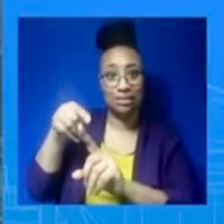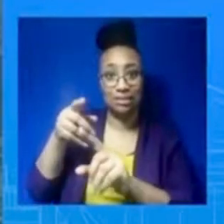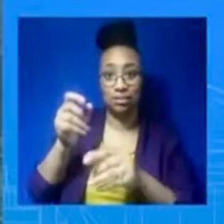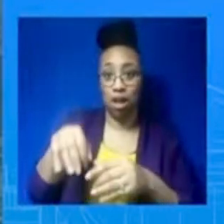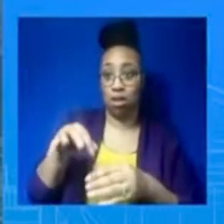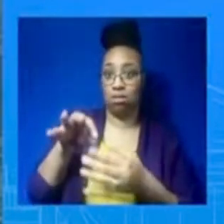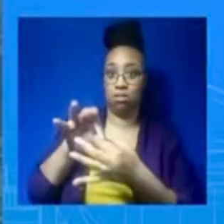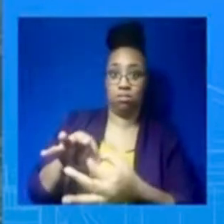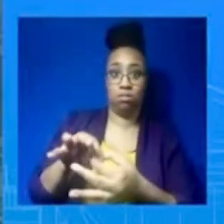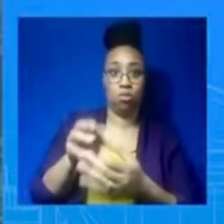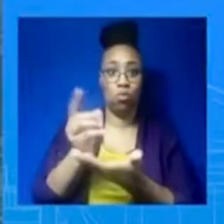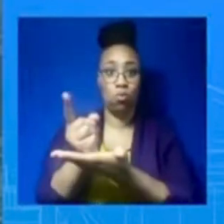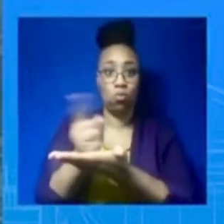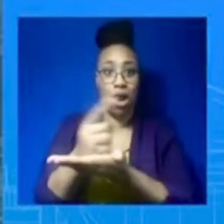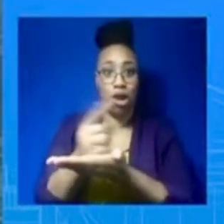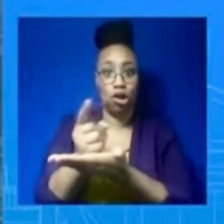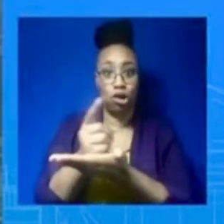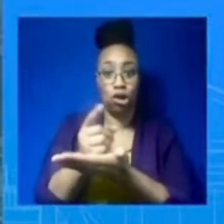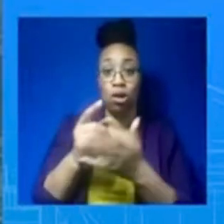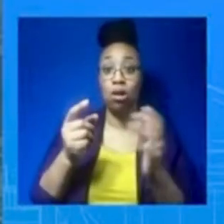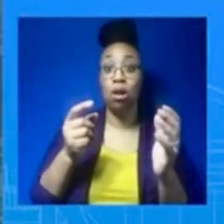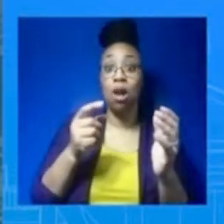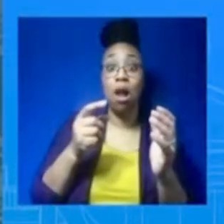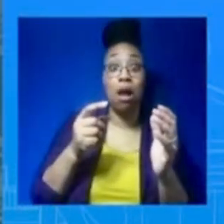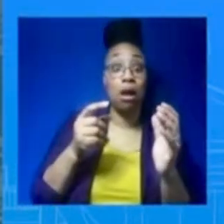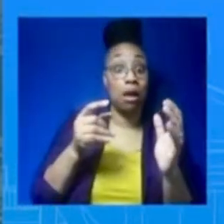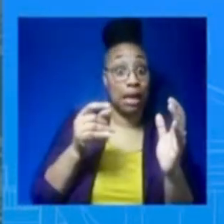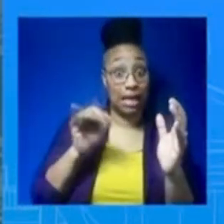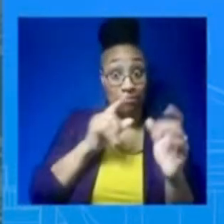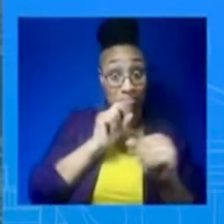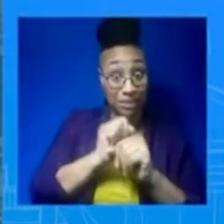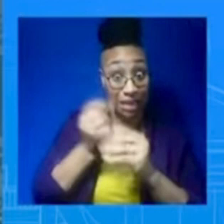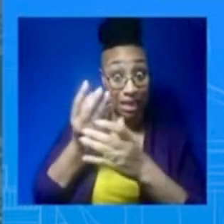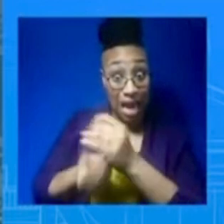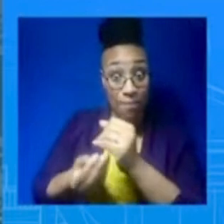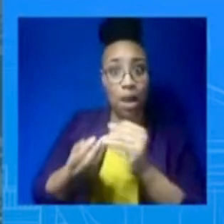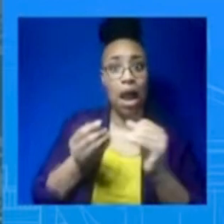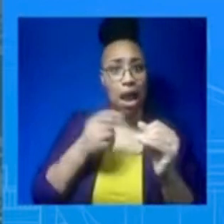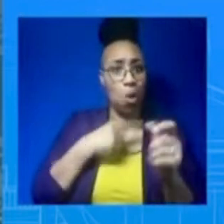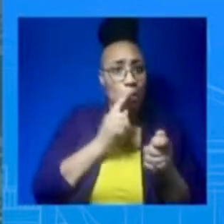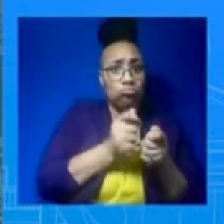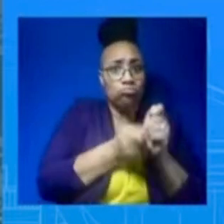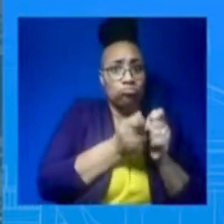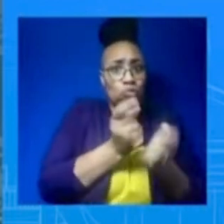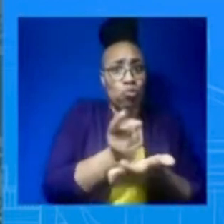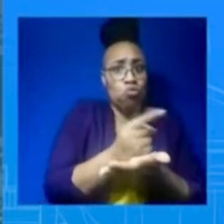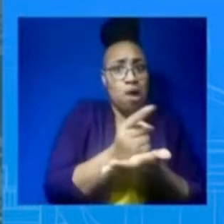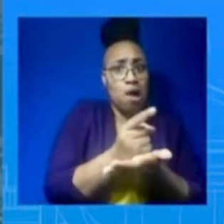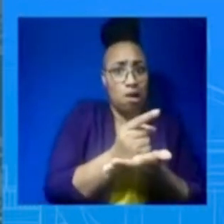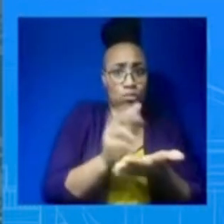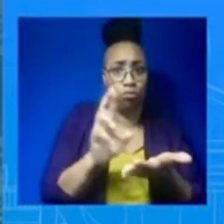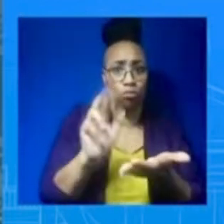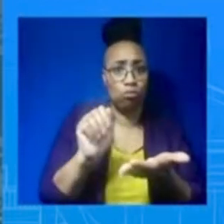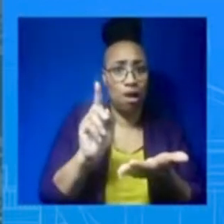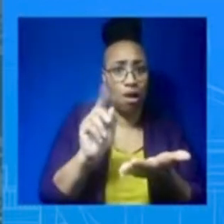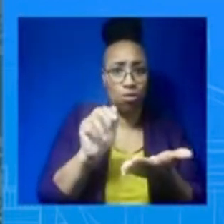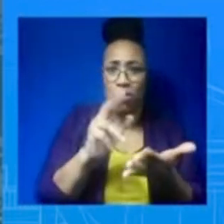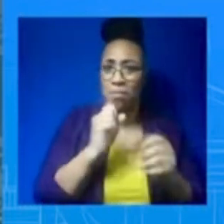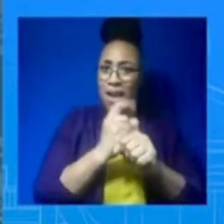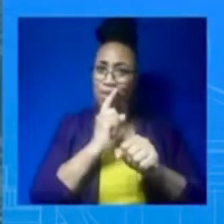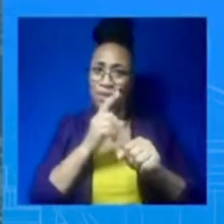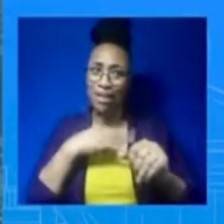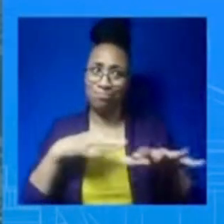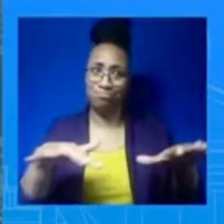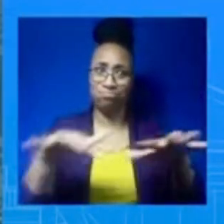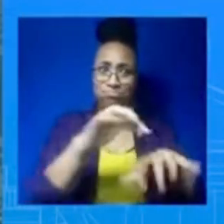And we'll certainly continue to work with the Defense Department as they begin to move forward. They've got a new budget they're working on. And if there needs to